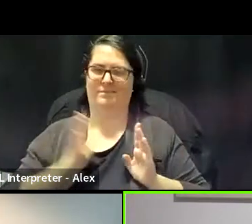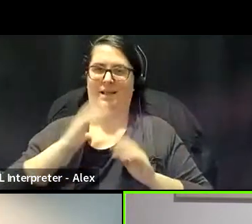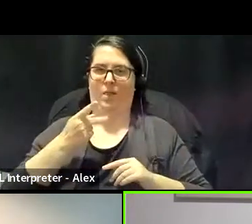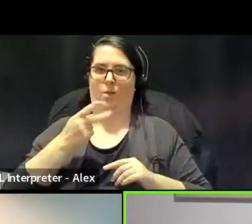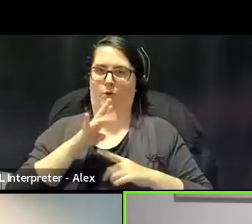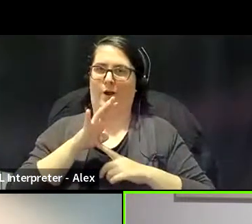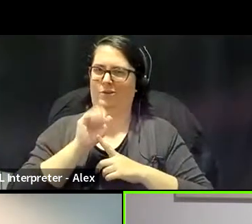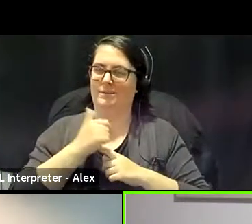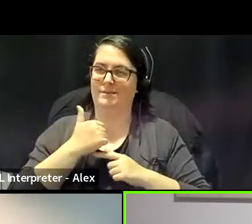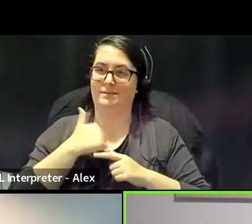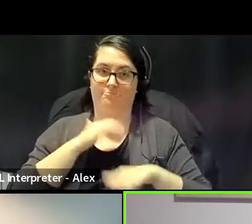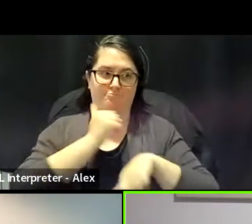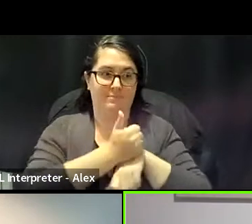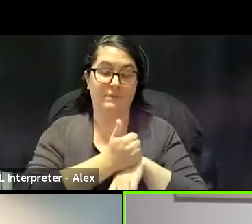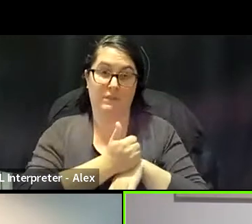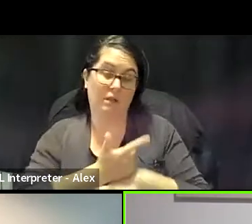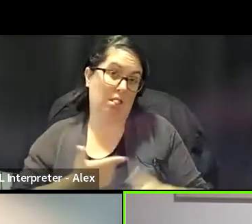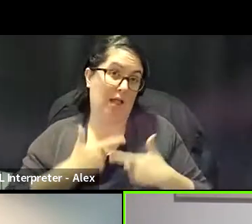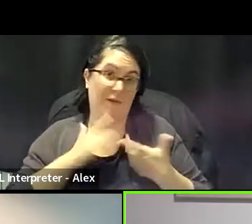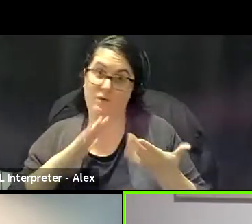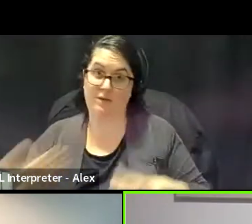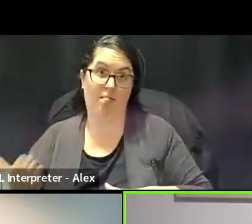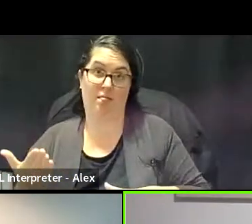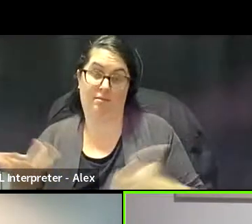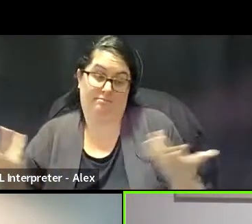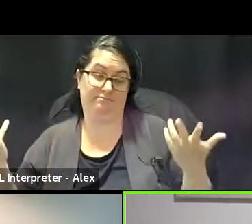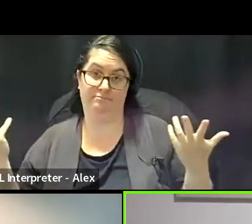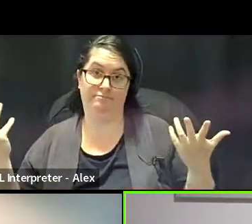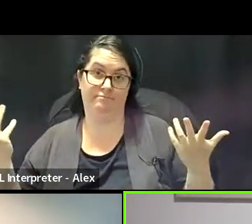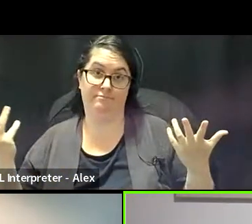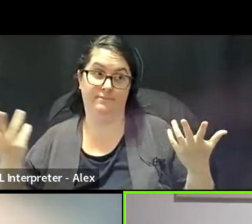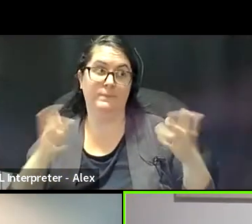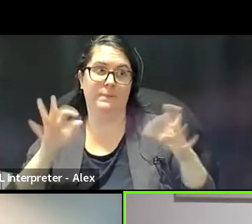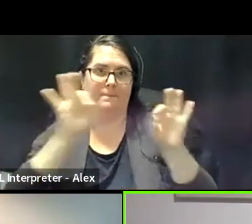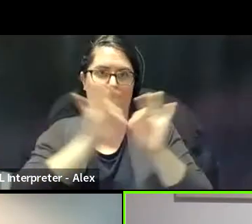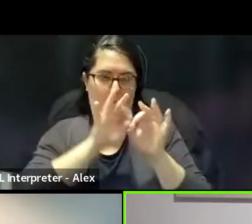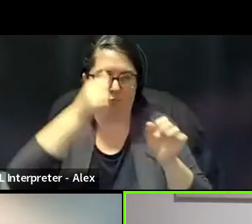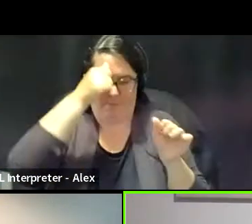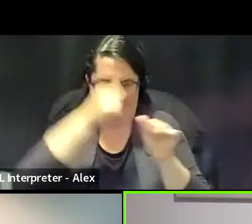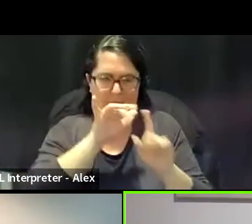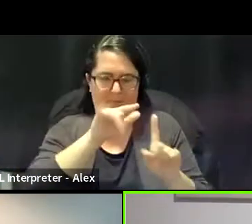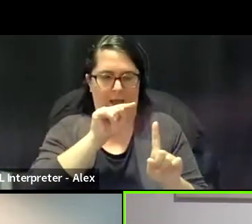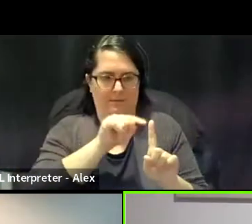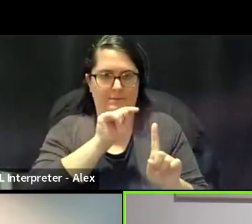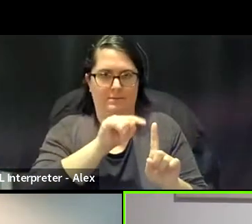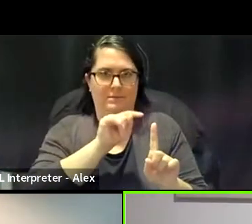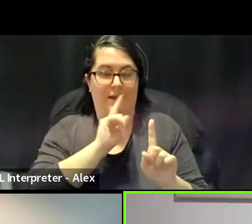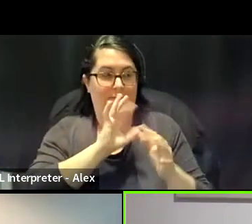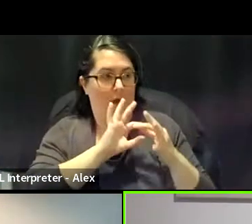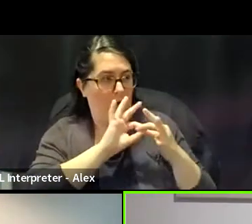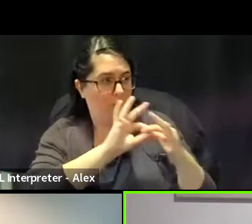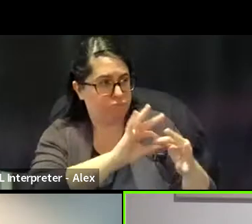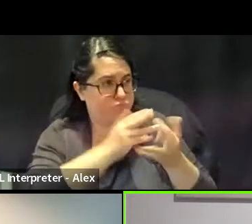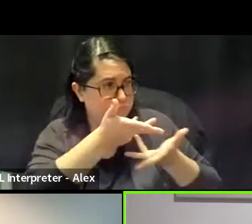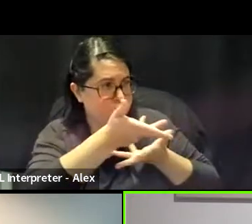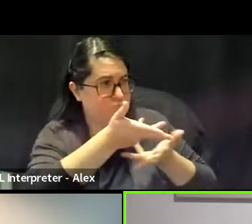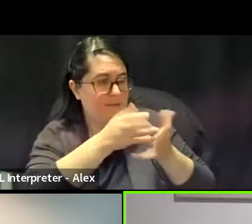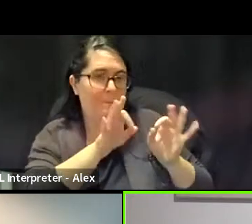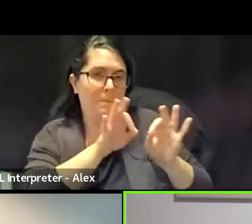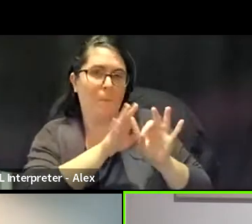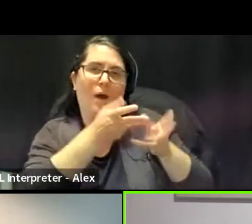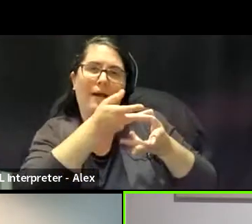life and death and that we have to remember that. And that when we build these relationships, we can do so in a caring